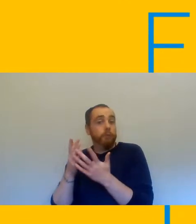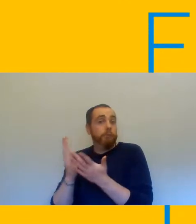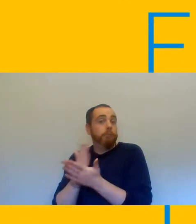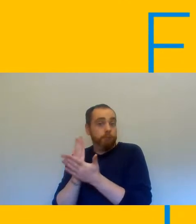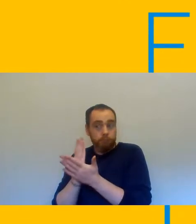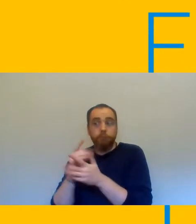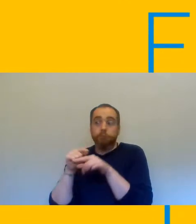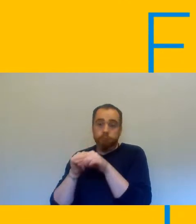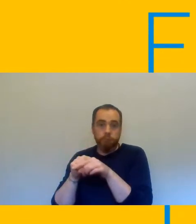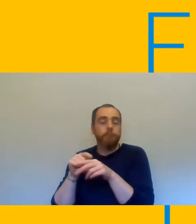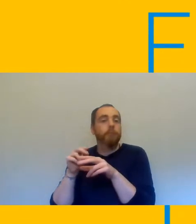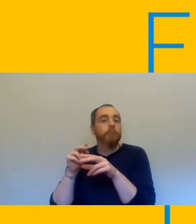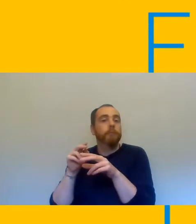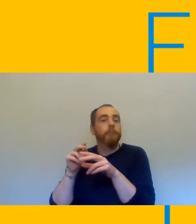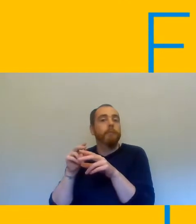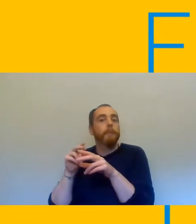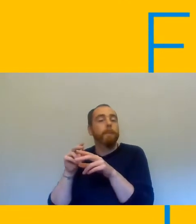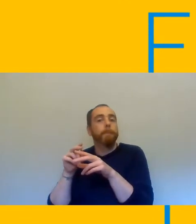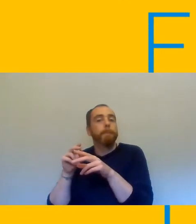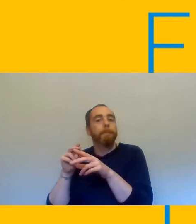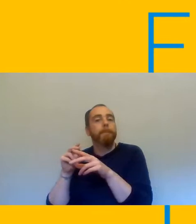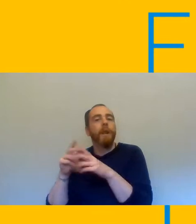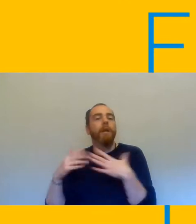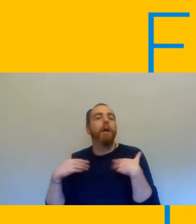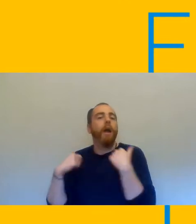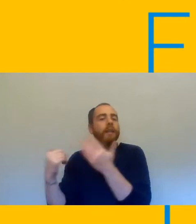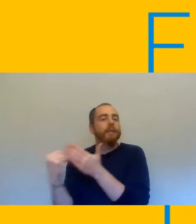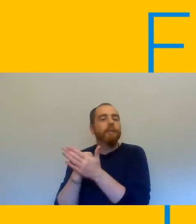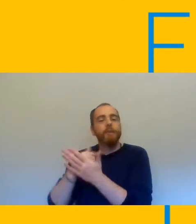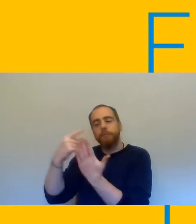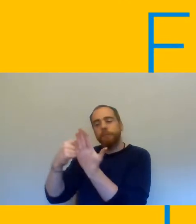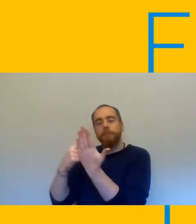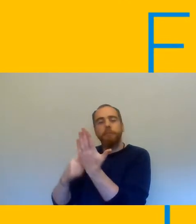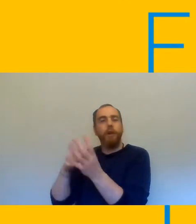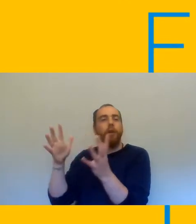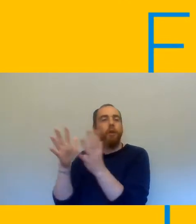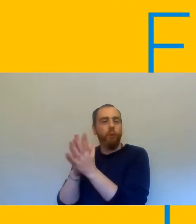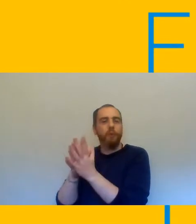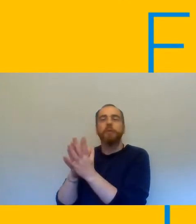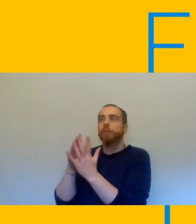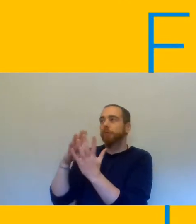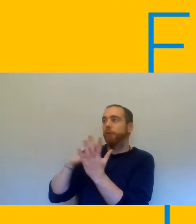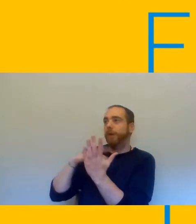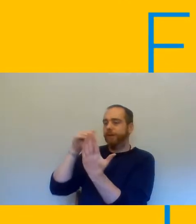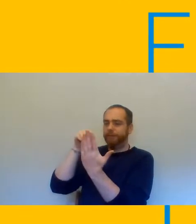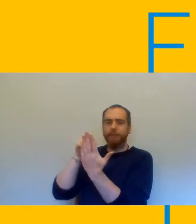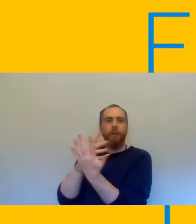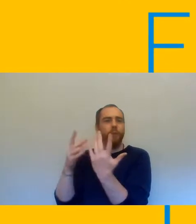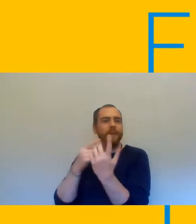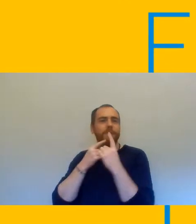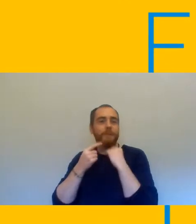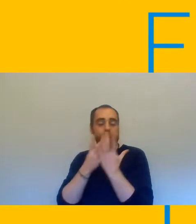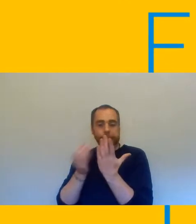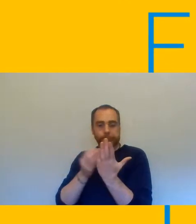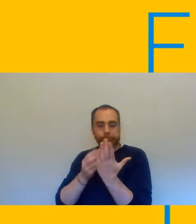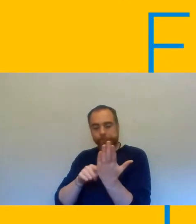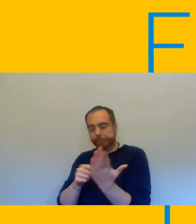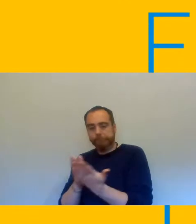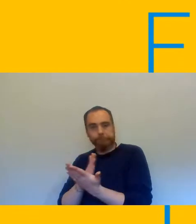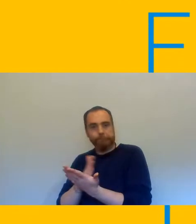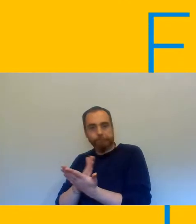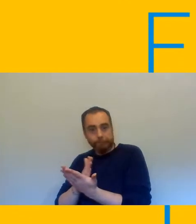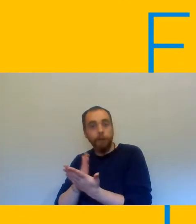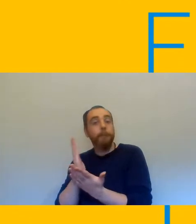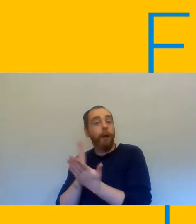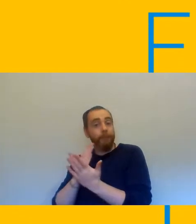and safety legislation and kind of uh has lots of holes and ambiguities around it the employers are responsible they have the legal